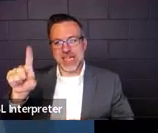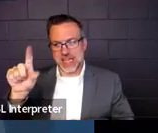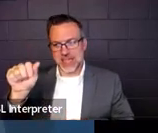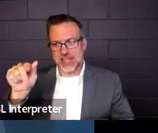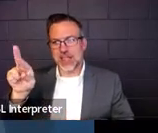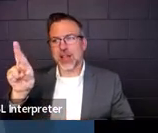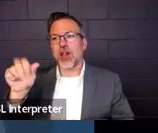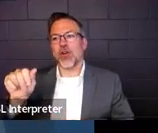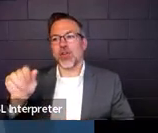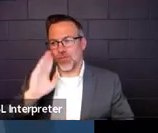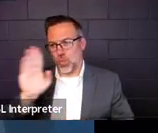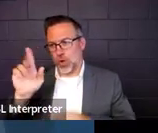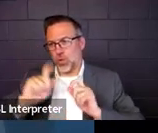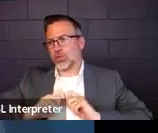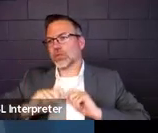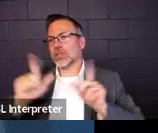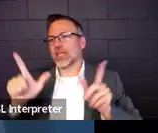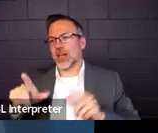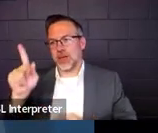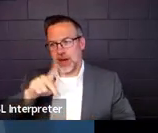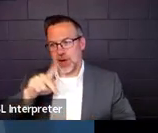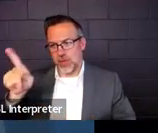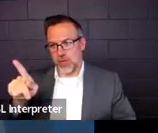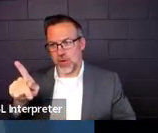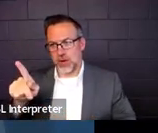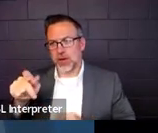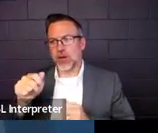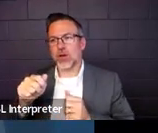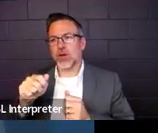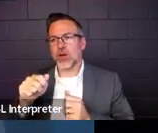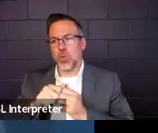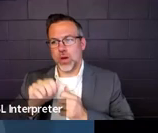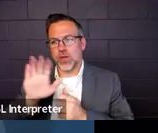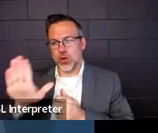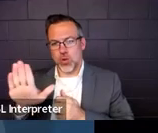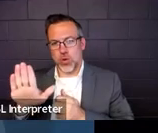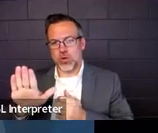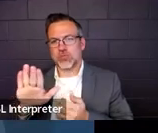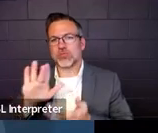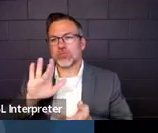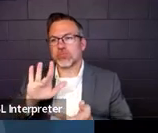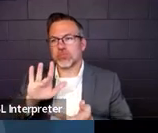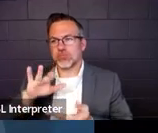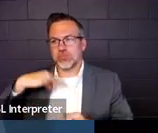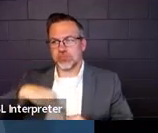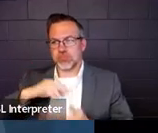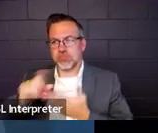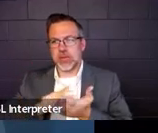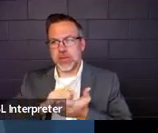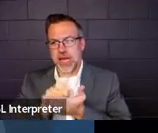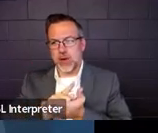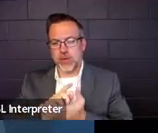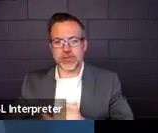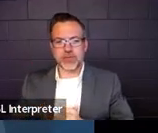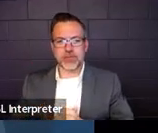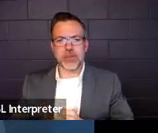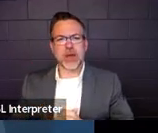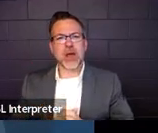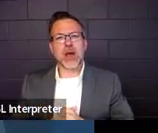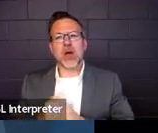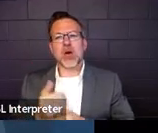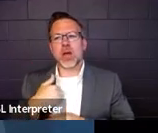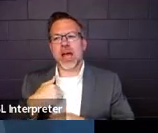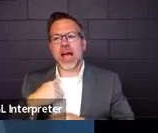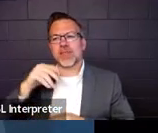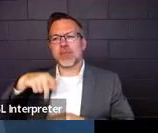PowerPoint with your contact hour. We have a couple of PD opportunities